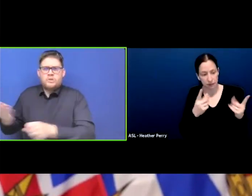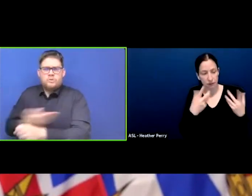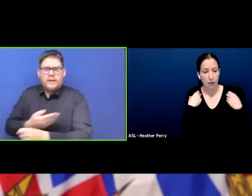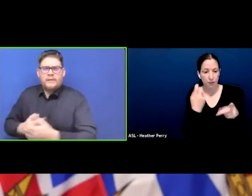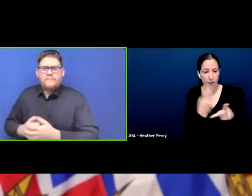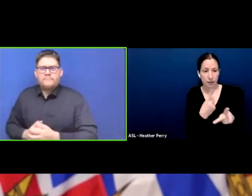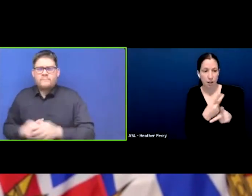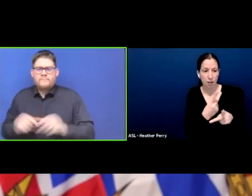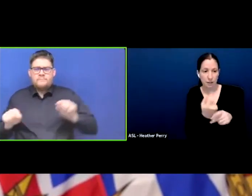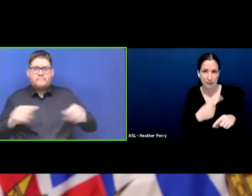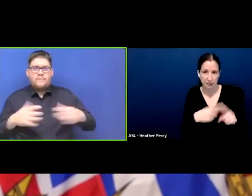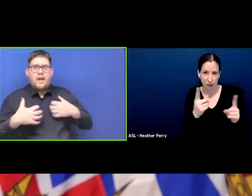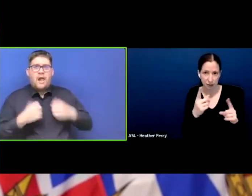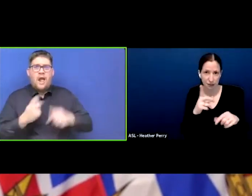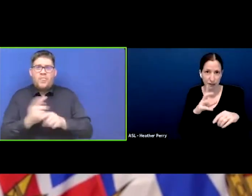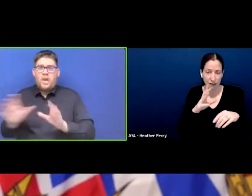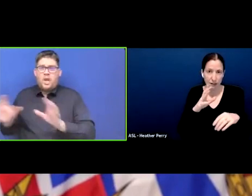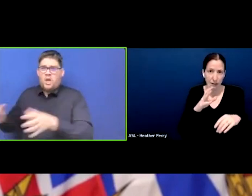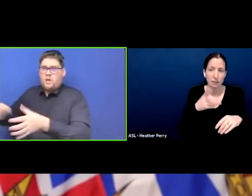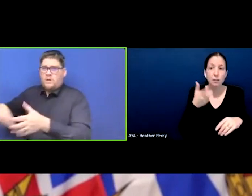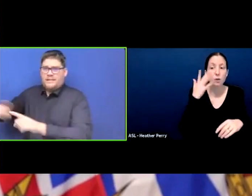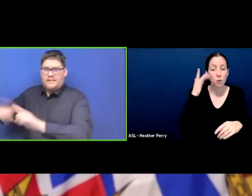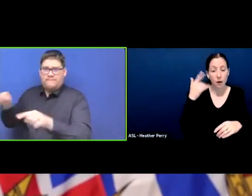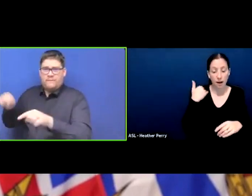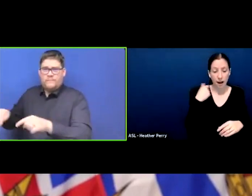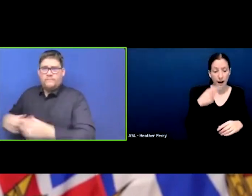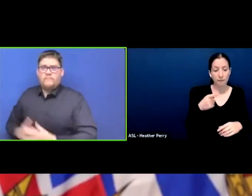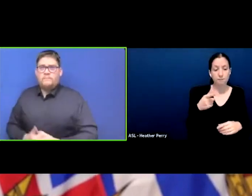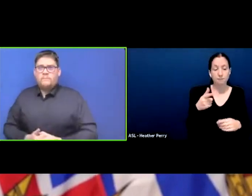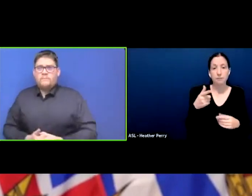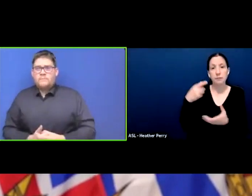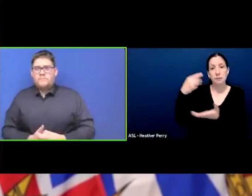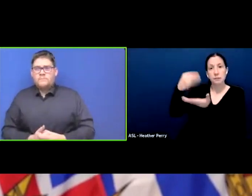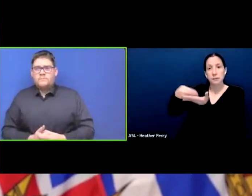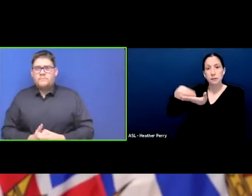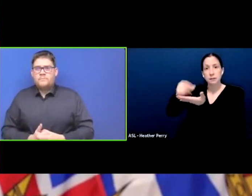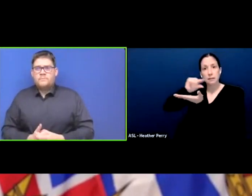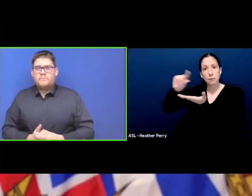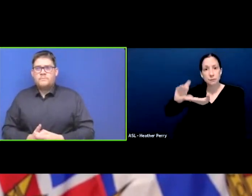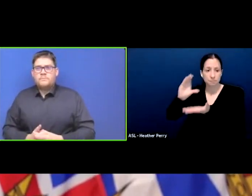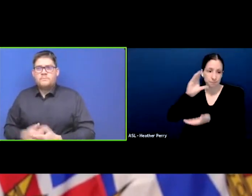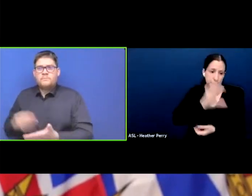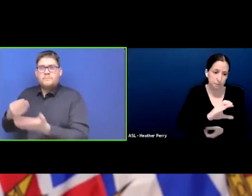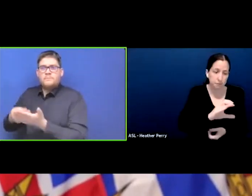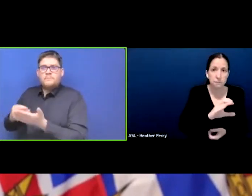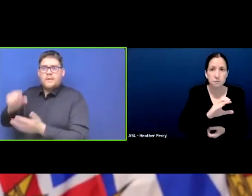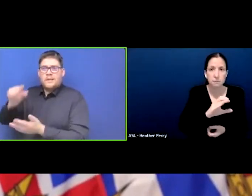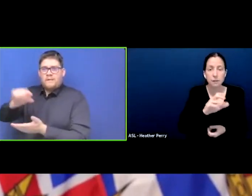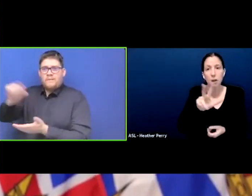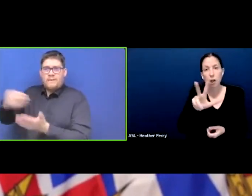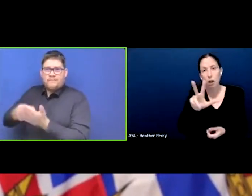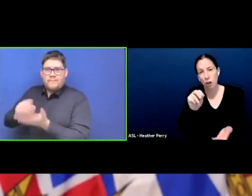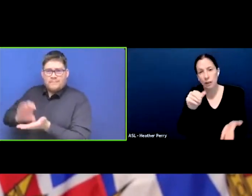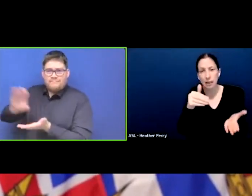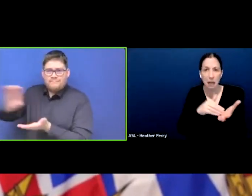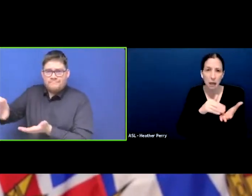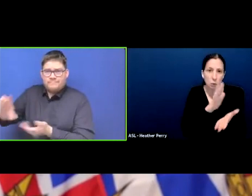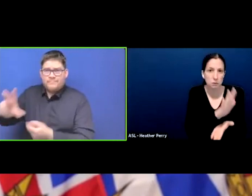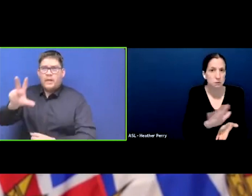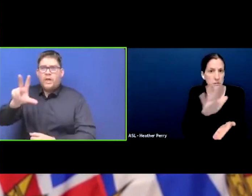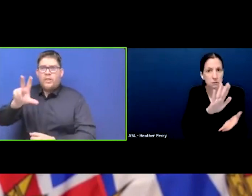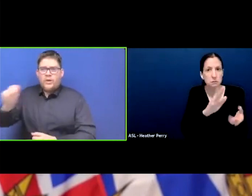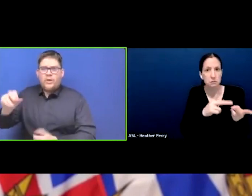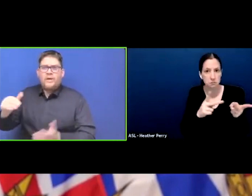because we have our publicly funded beds, which are roughly 30,000, just under 30,000 across the province. About